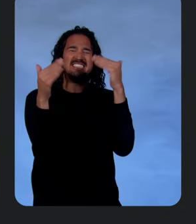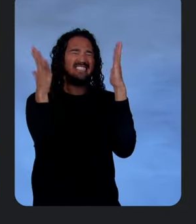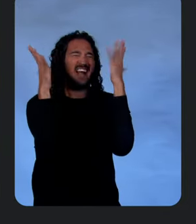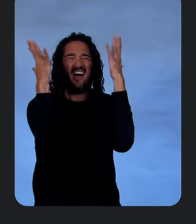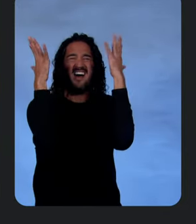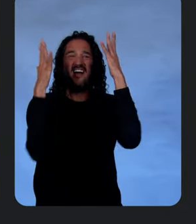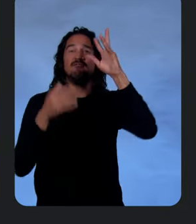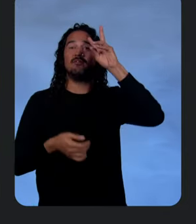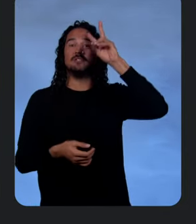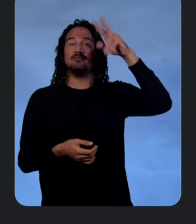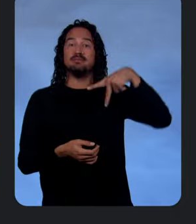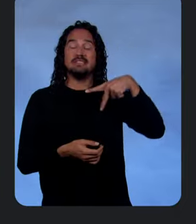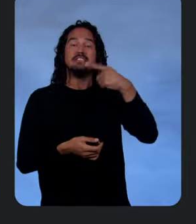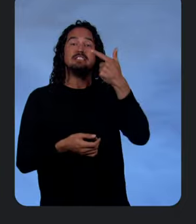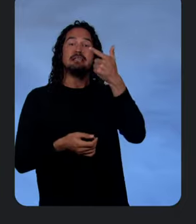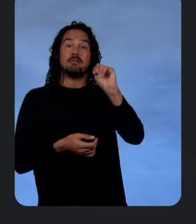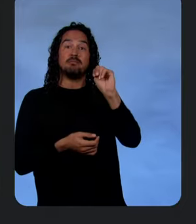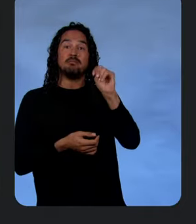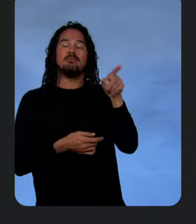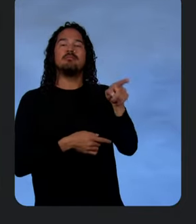GM of Google Cloud, Brad Calder.